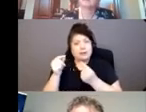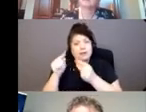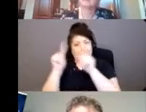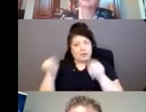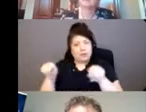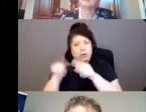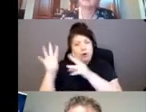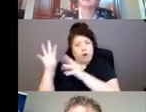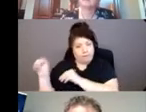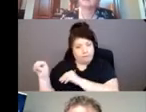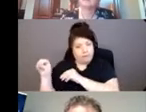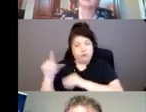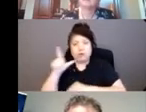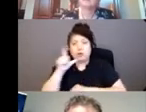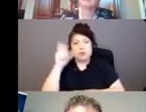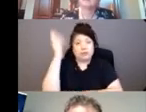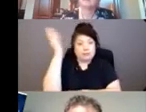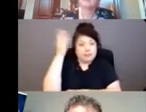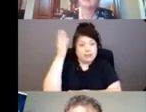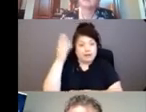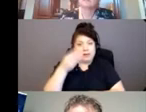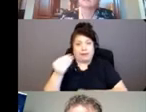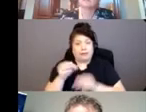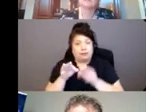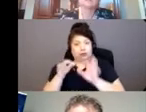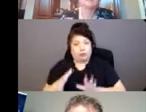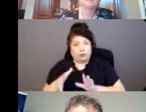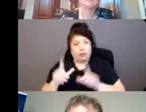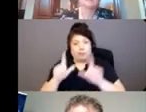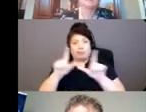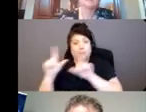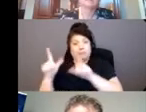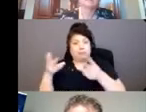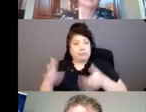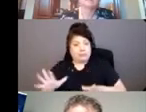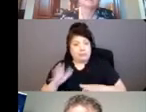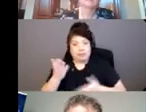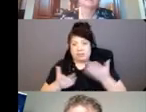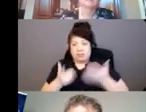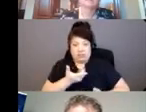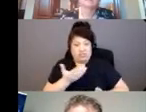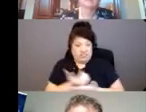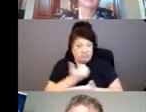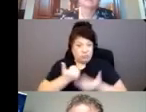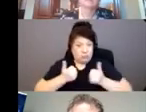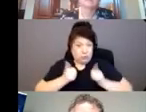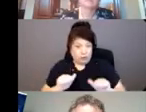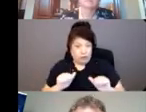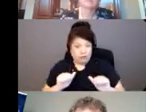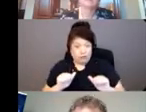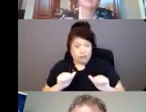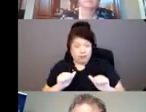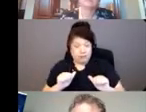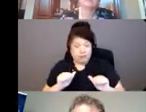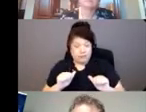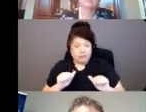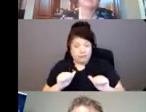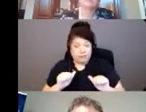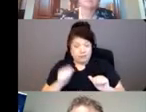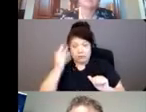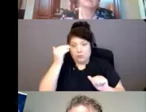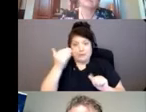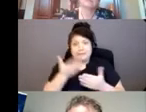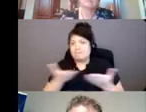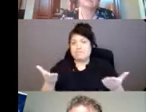the person speaking are likely the only ones who will show up. So we might want to try that simply because no one can